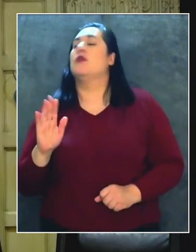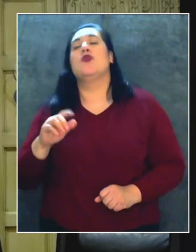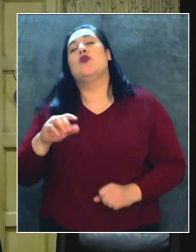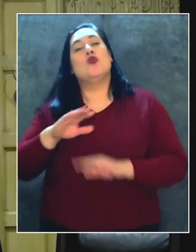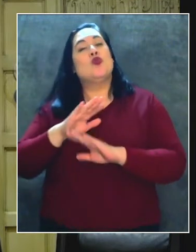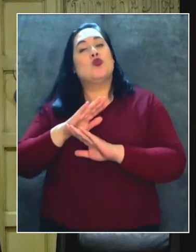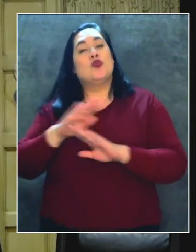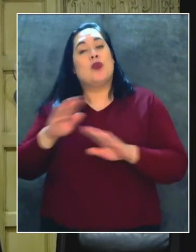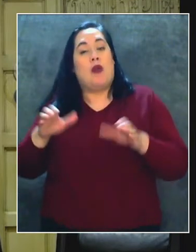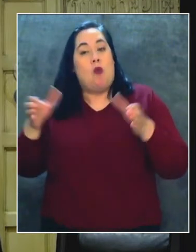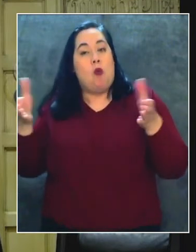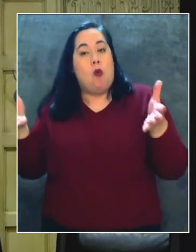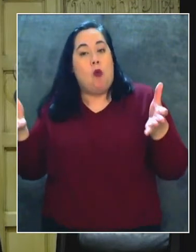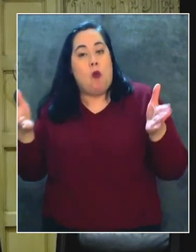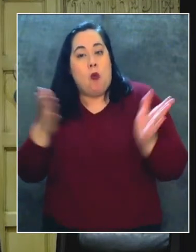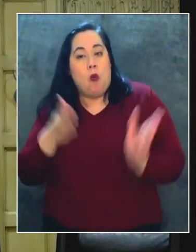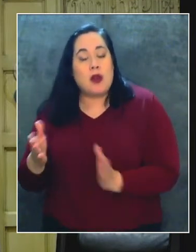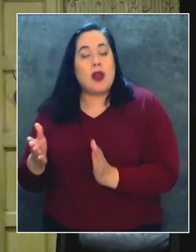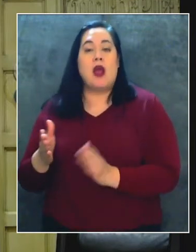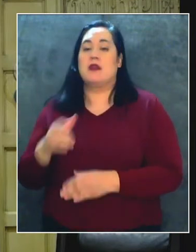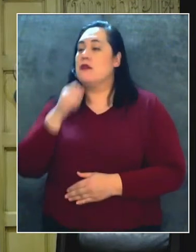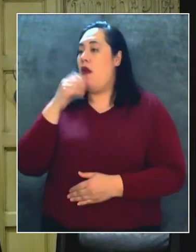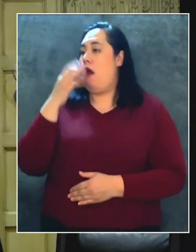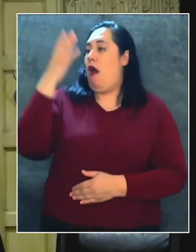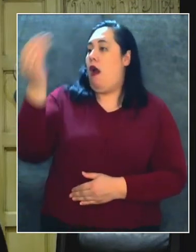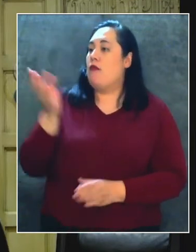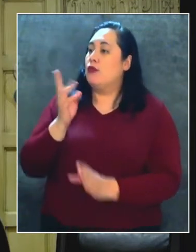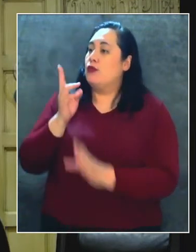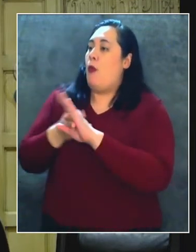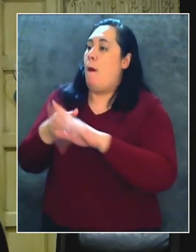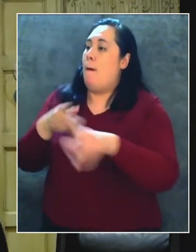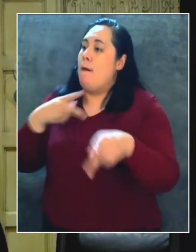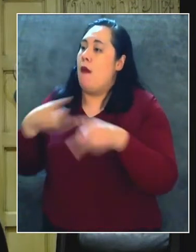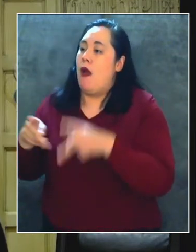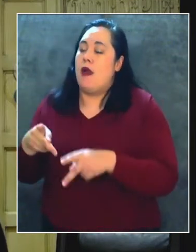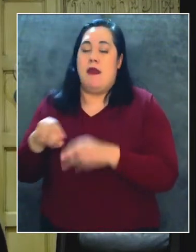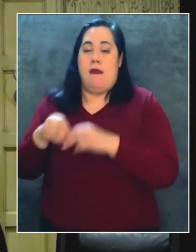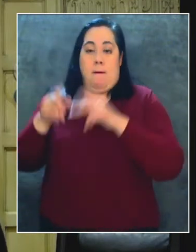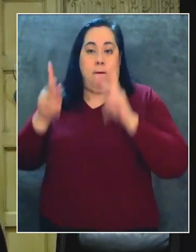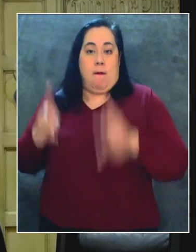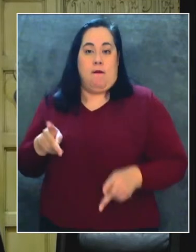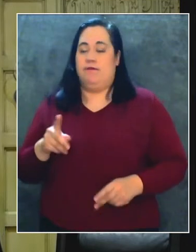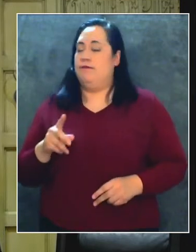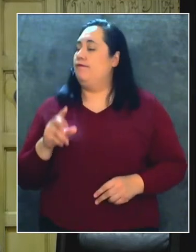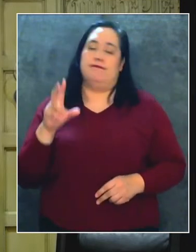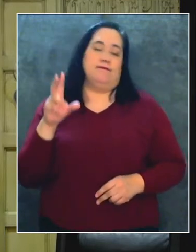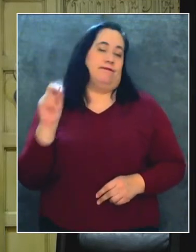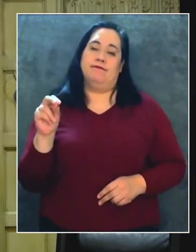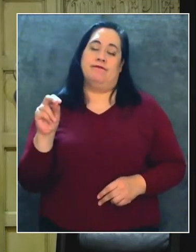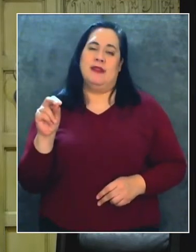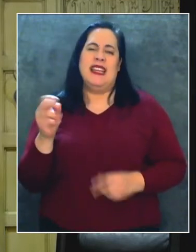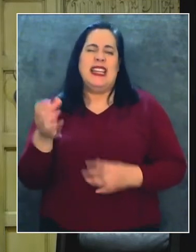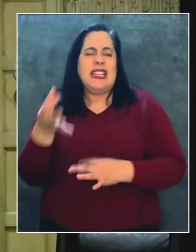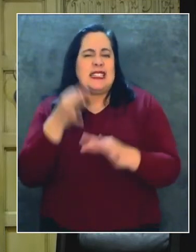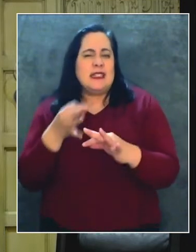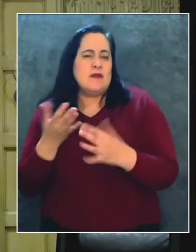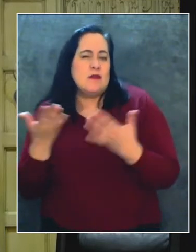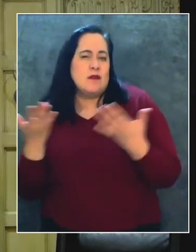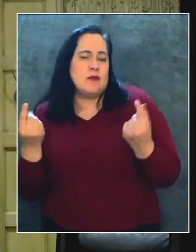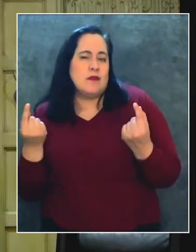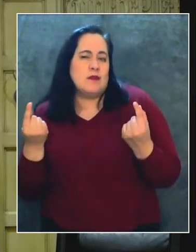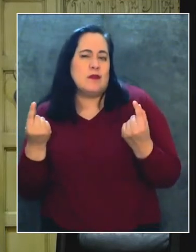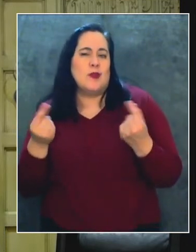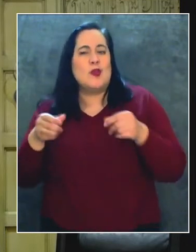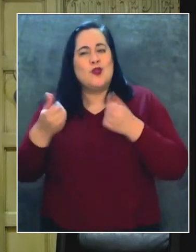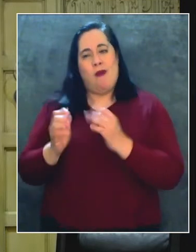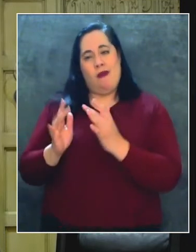Don't or go to a party in person. Celebrate in a virtual